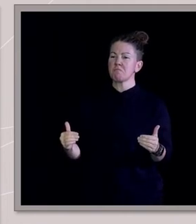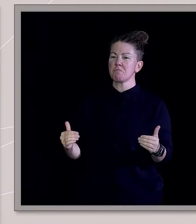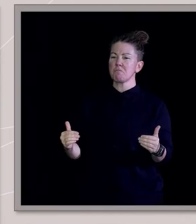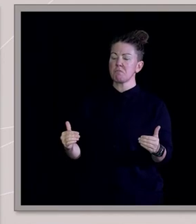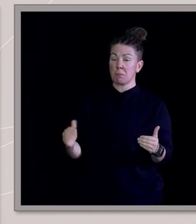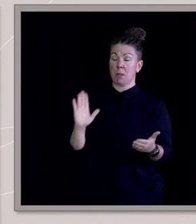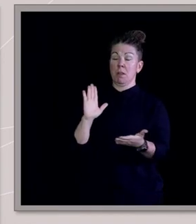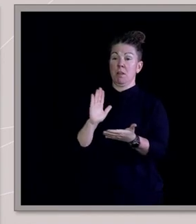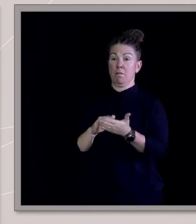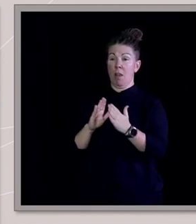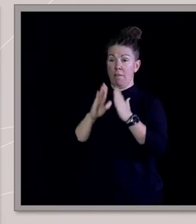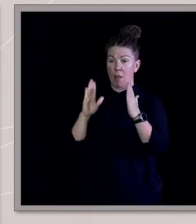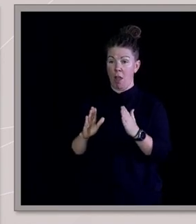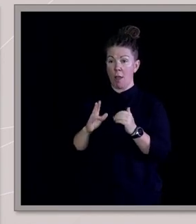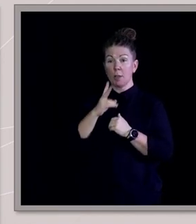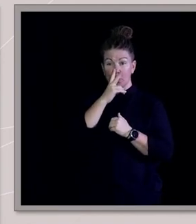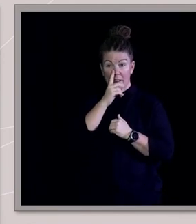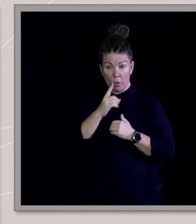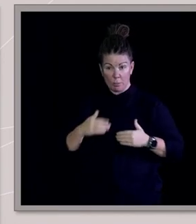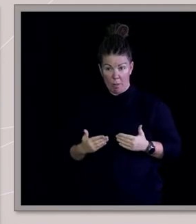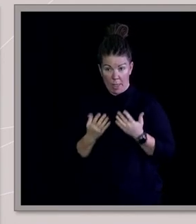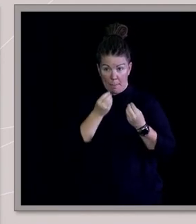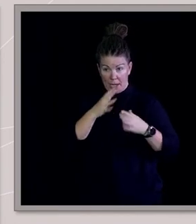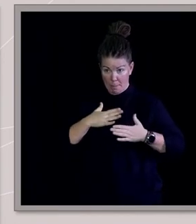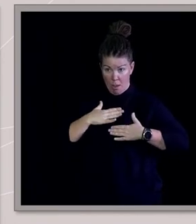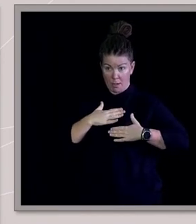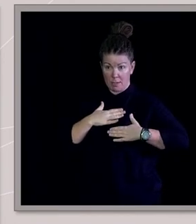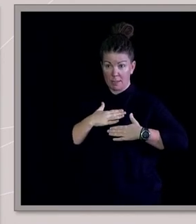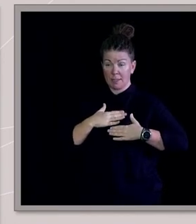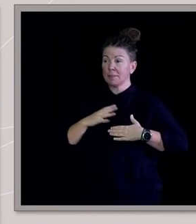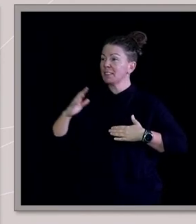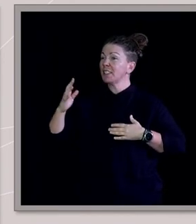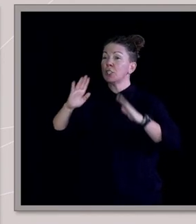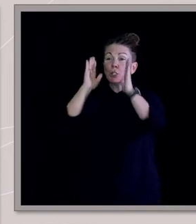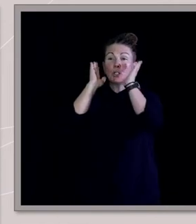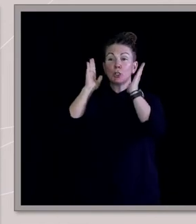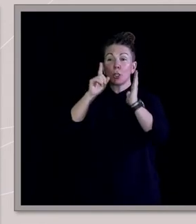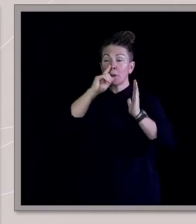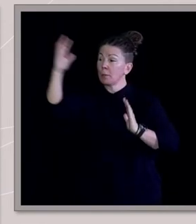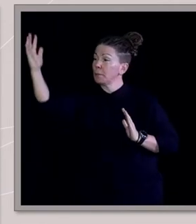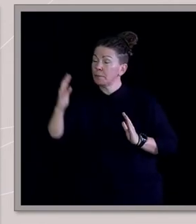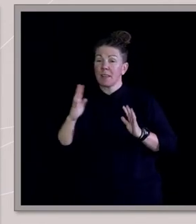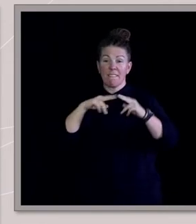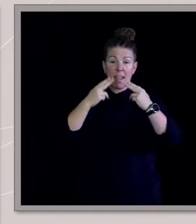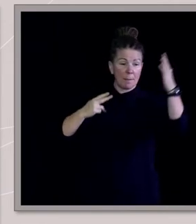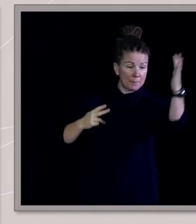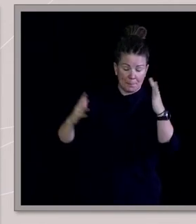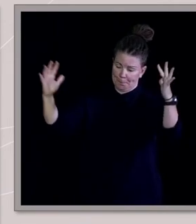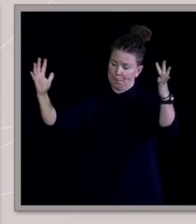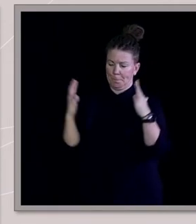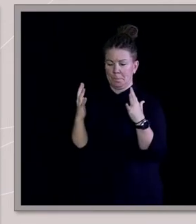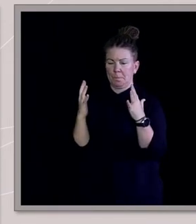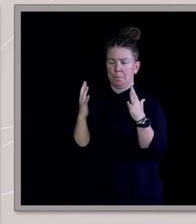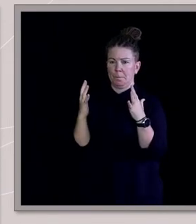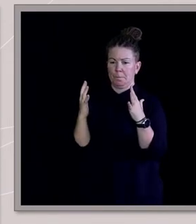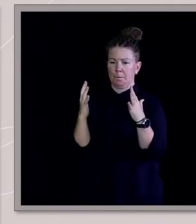home, I went to my 21st birthday party and all the people that I love from the church, including my whole family were there. And that's